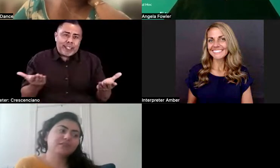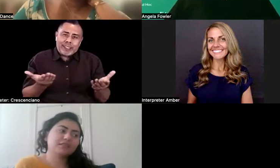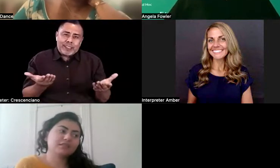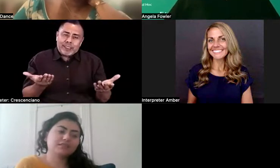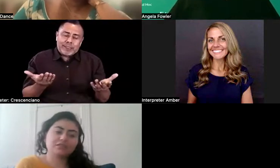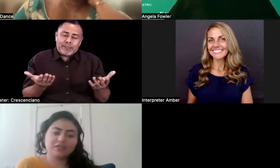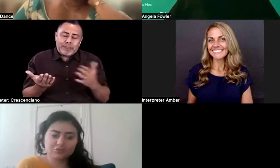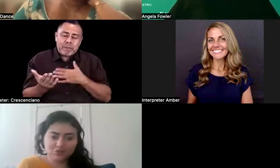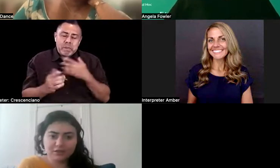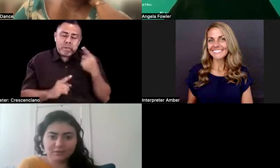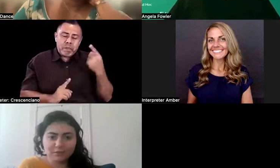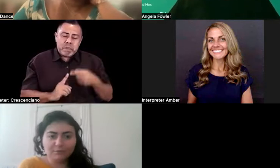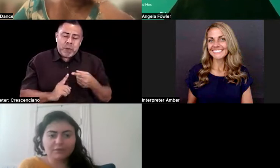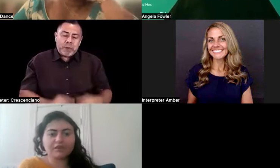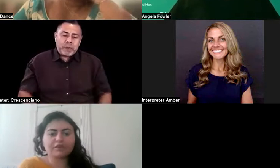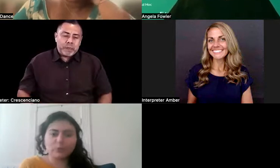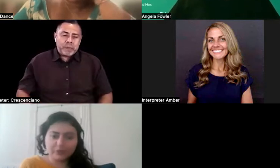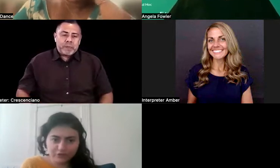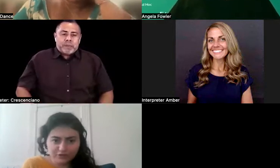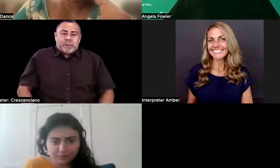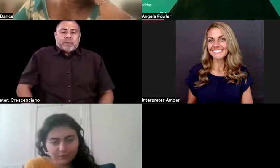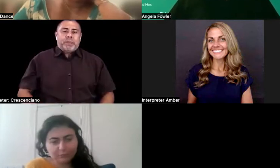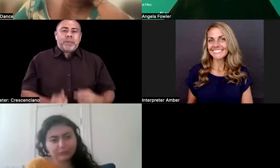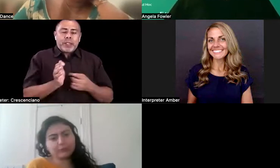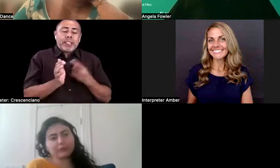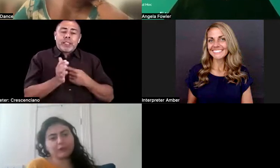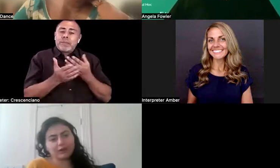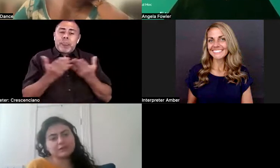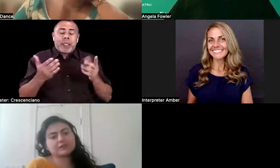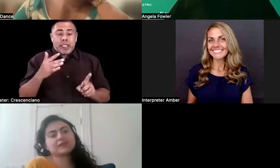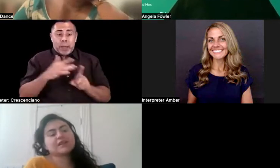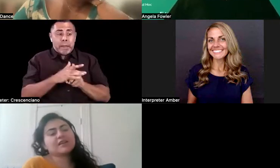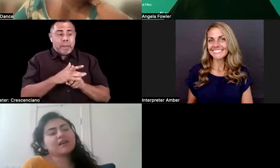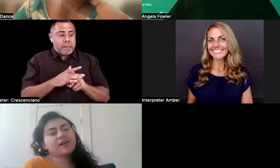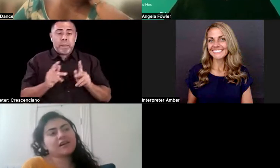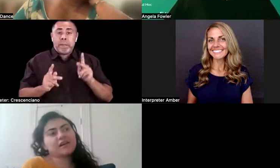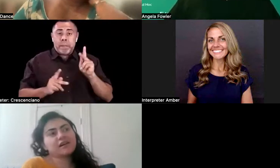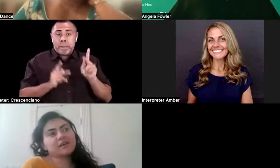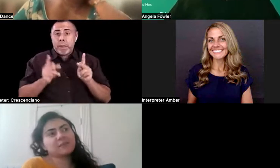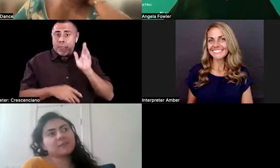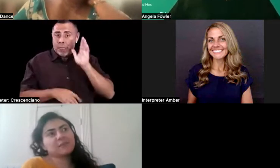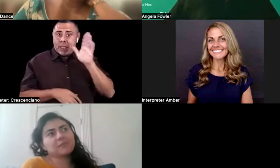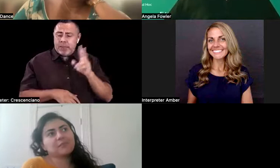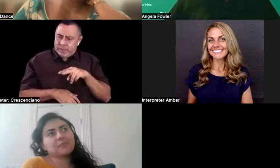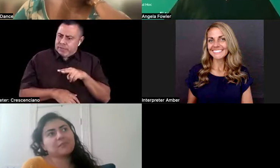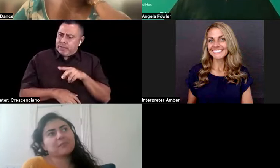and they just come up and questions come up, right? Um,